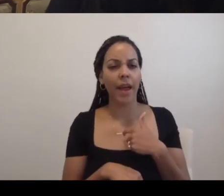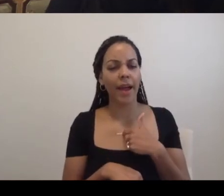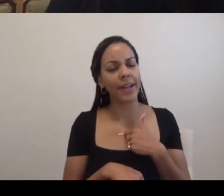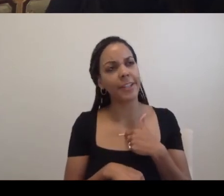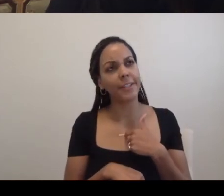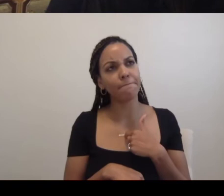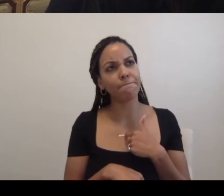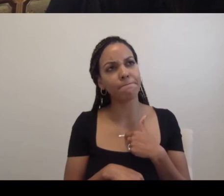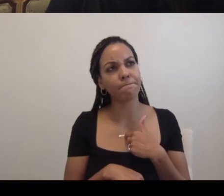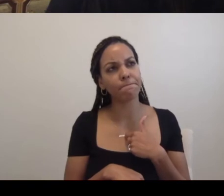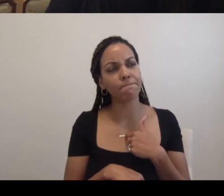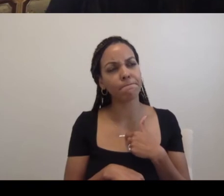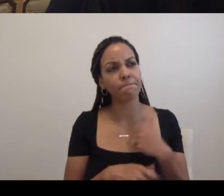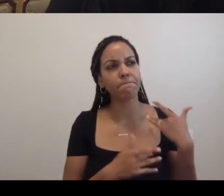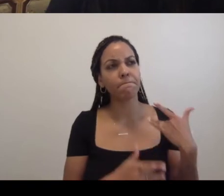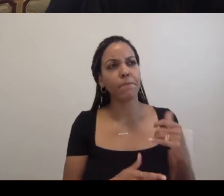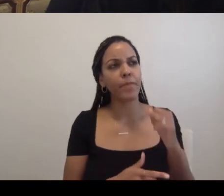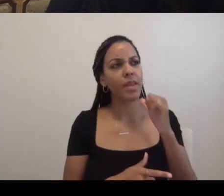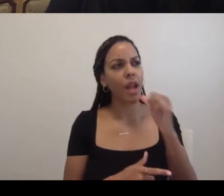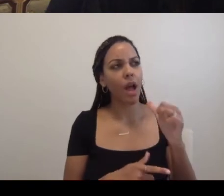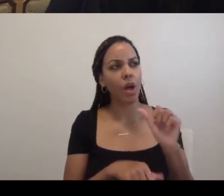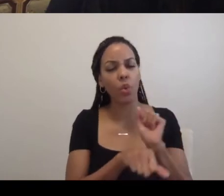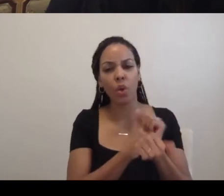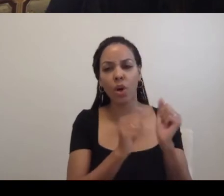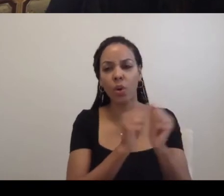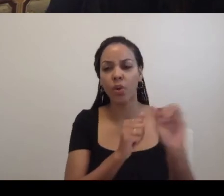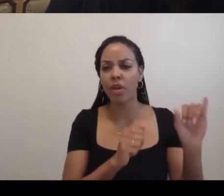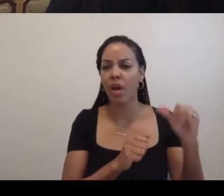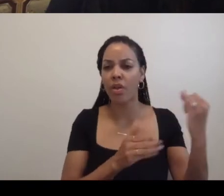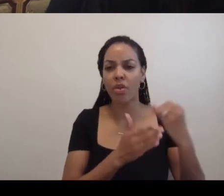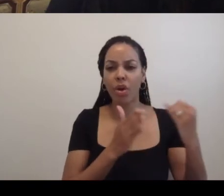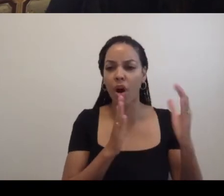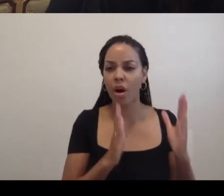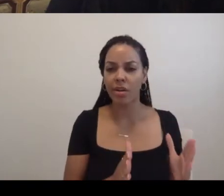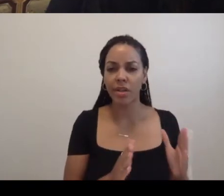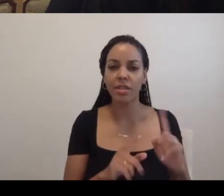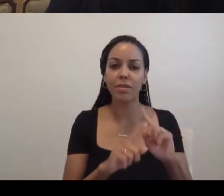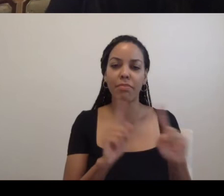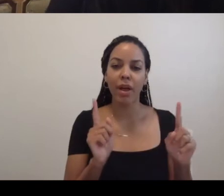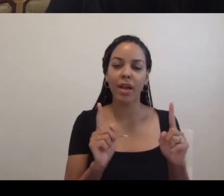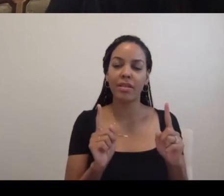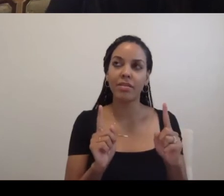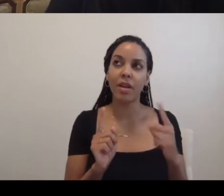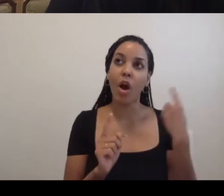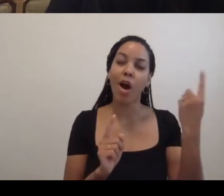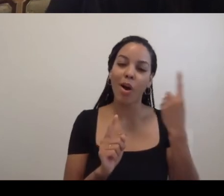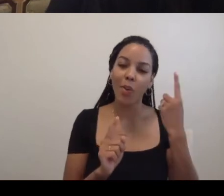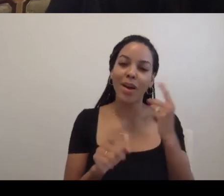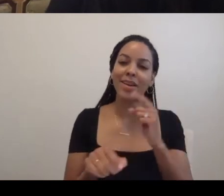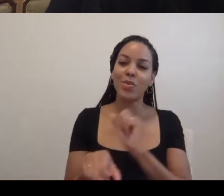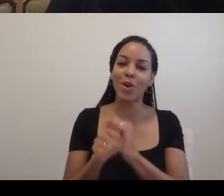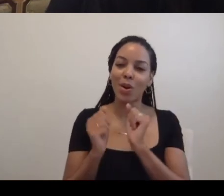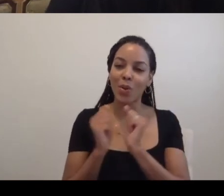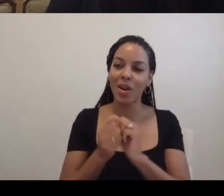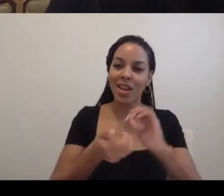not collaborating with other artists, but with many, always collaborating with many,